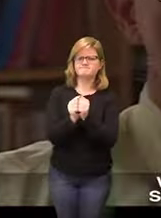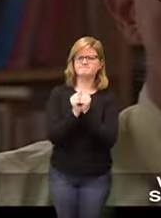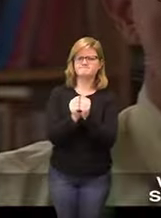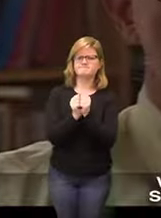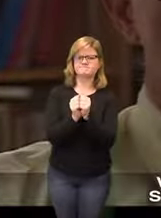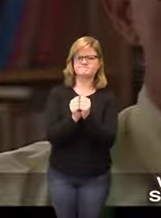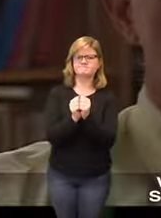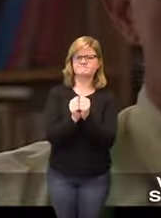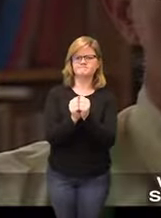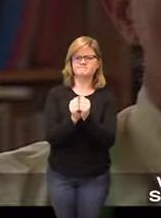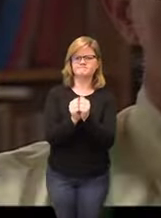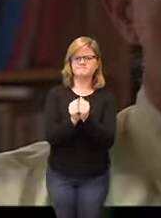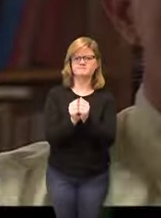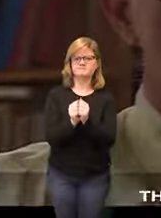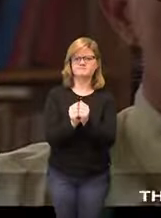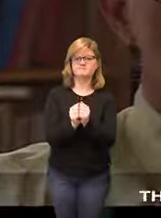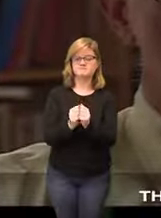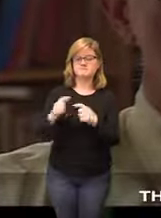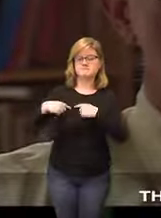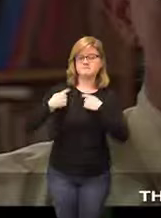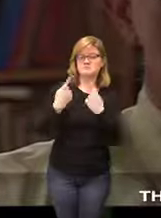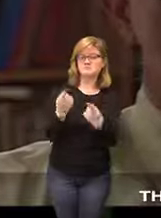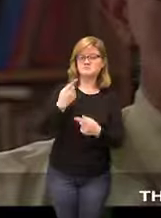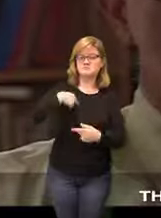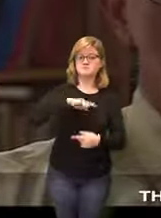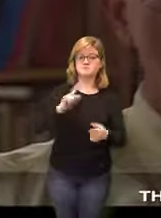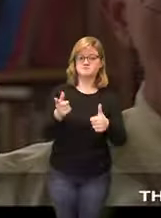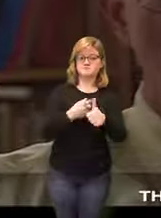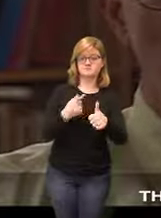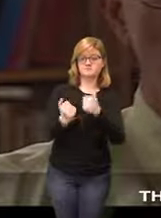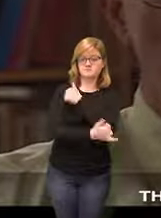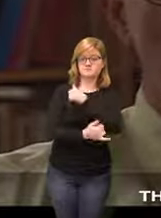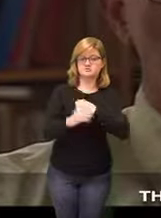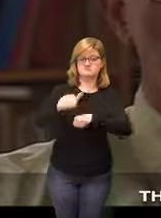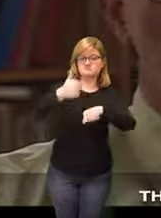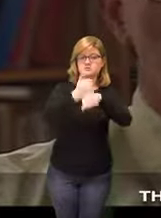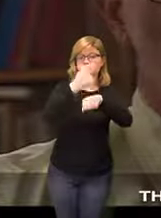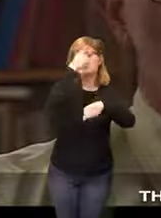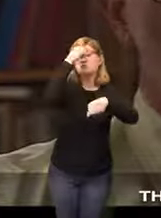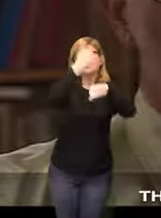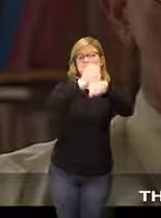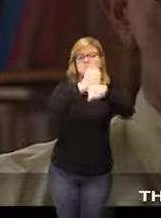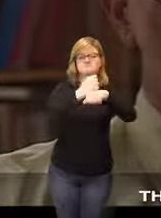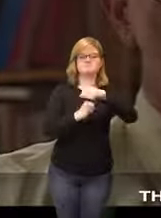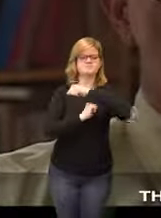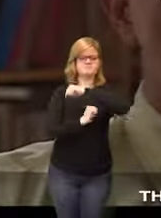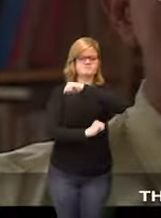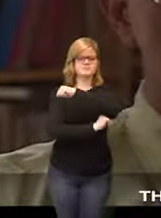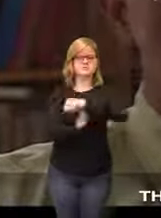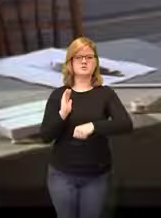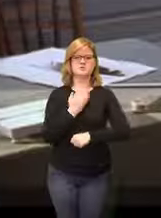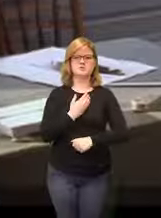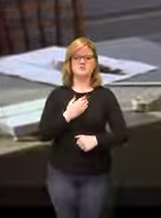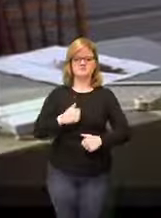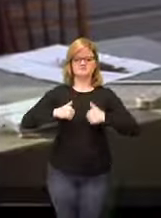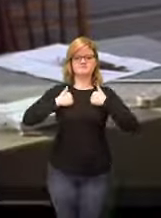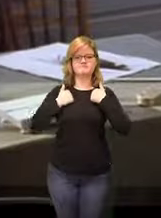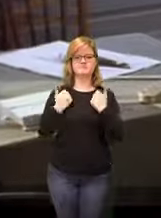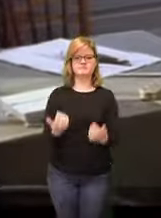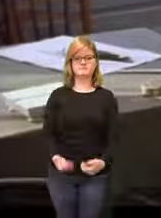first nation I suppose in modern times to make ideology the basis of our existence